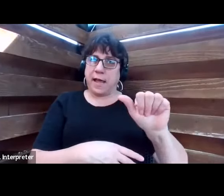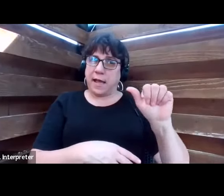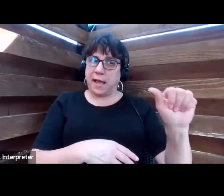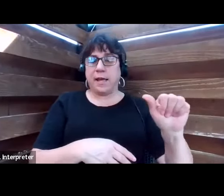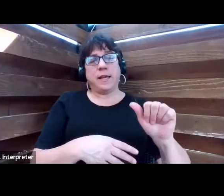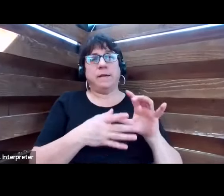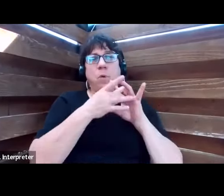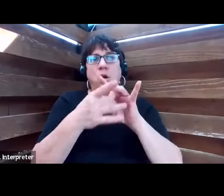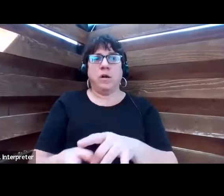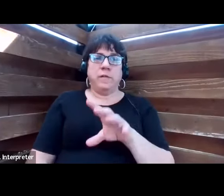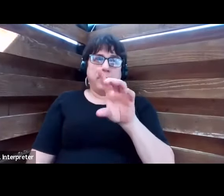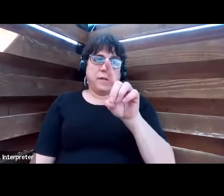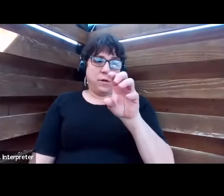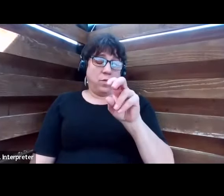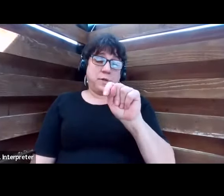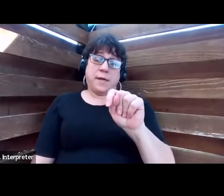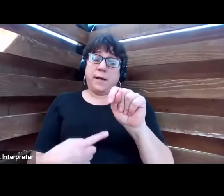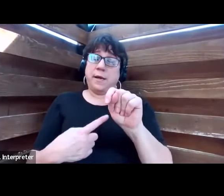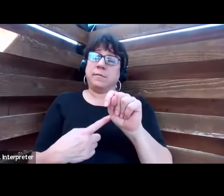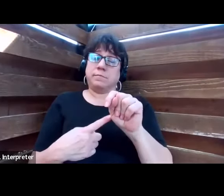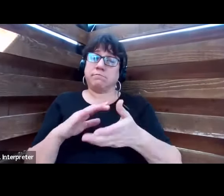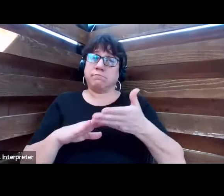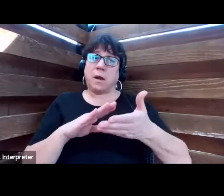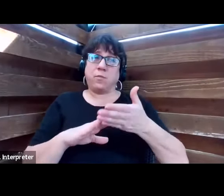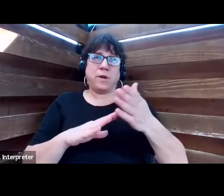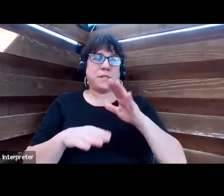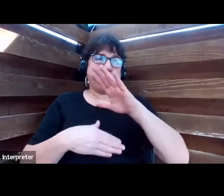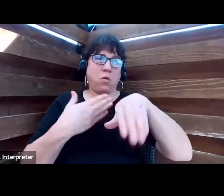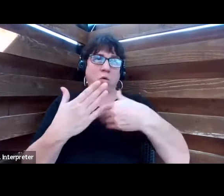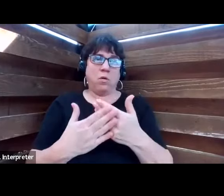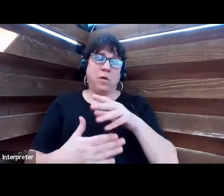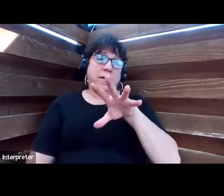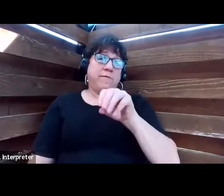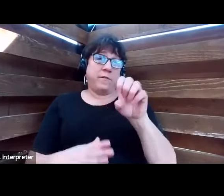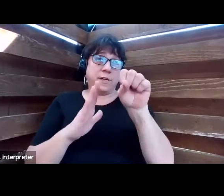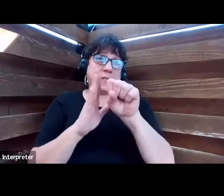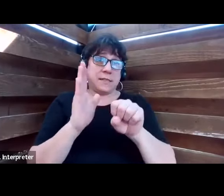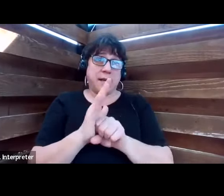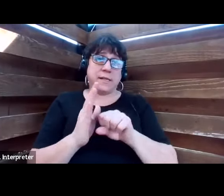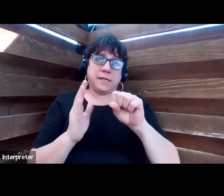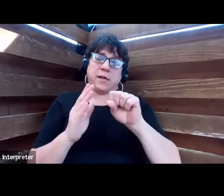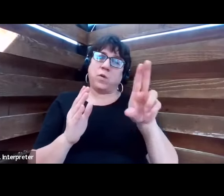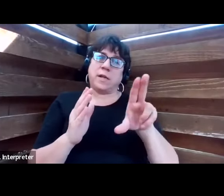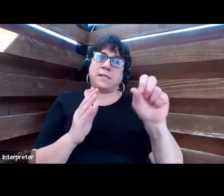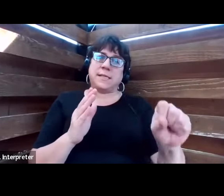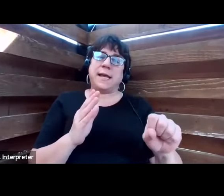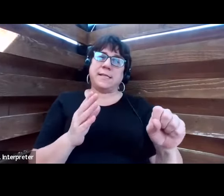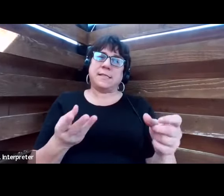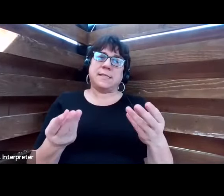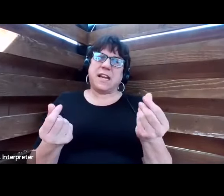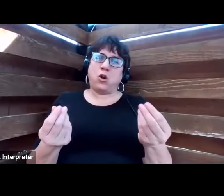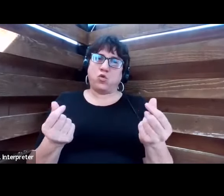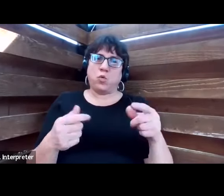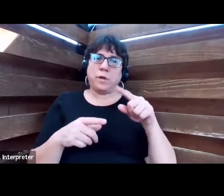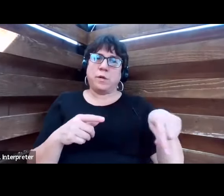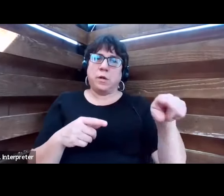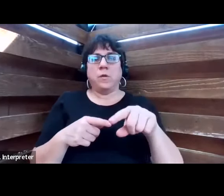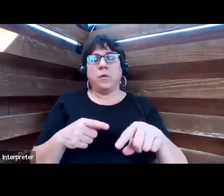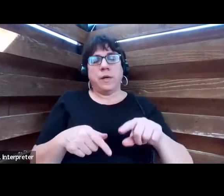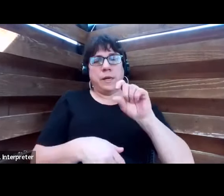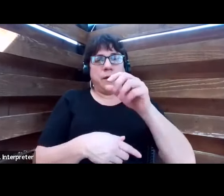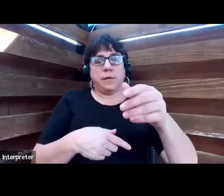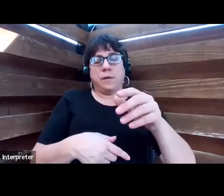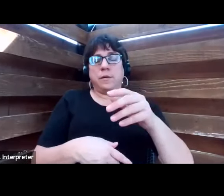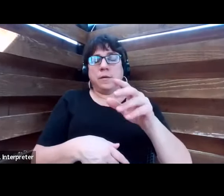Department of Transportation and operates in all 50 states and all U.S. territories. We employ more than 45,000